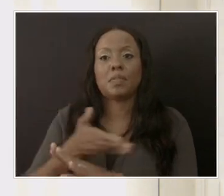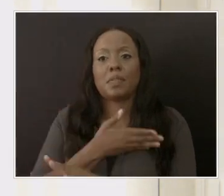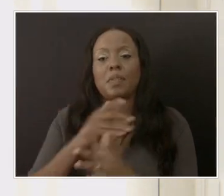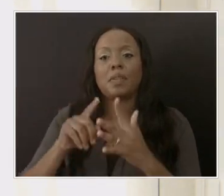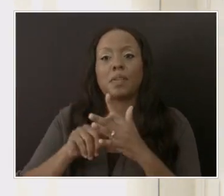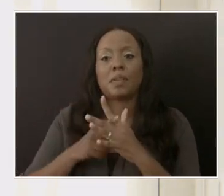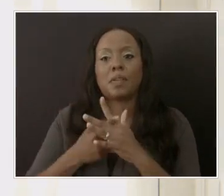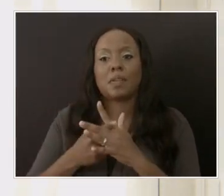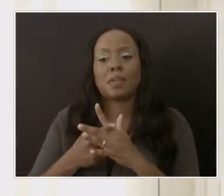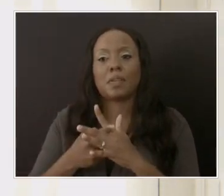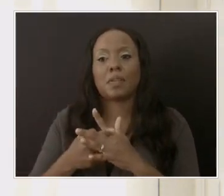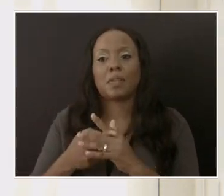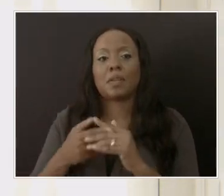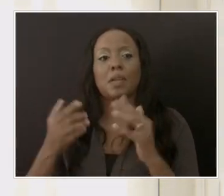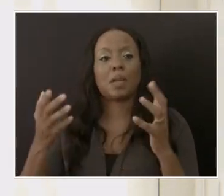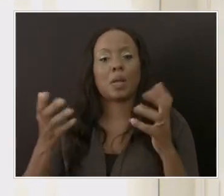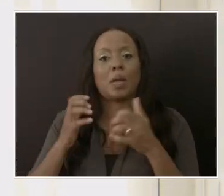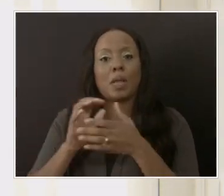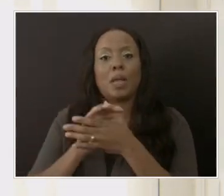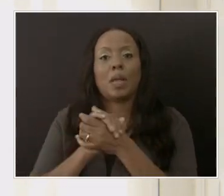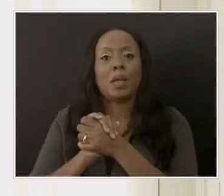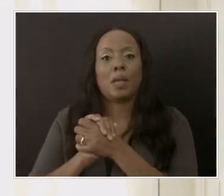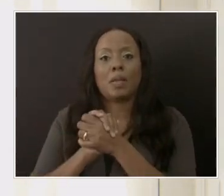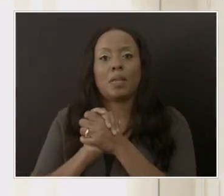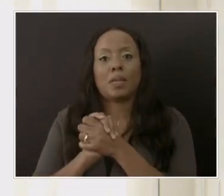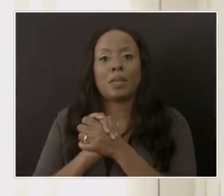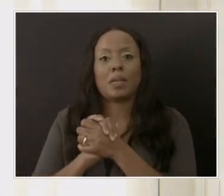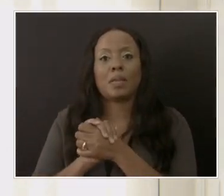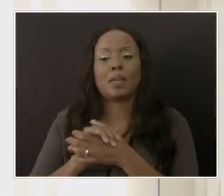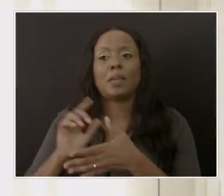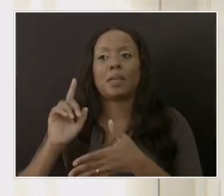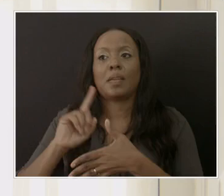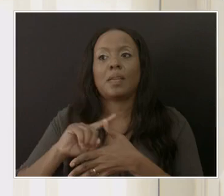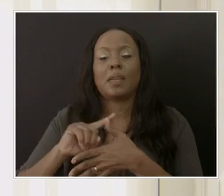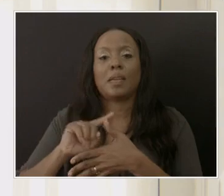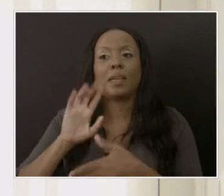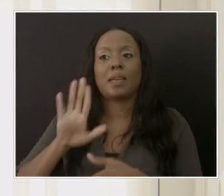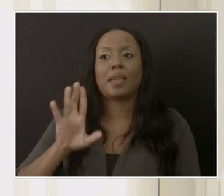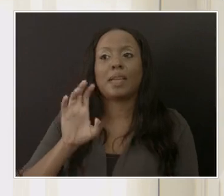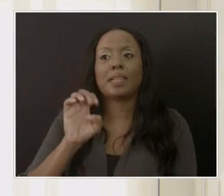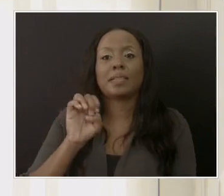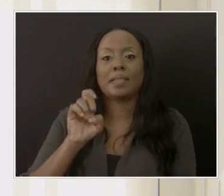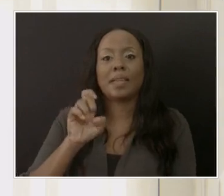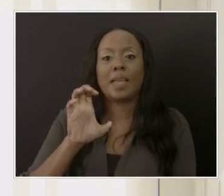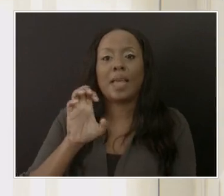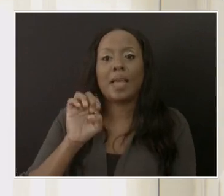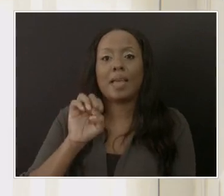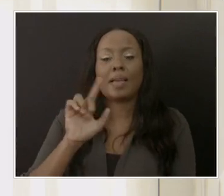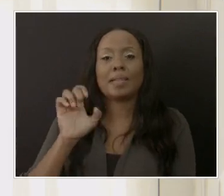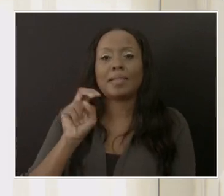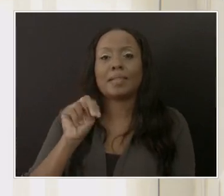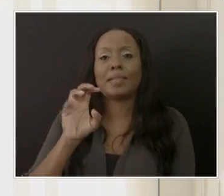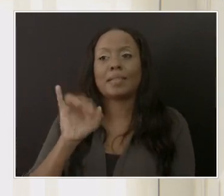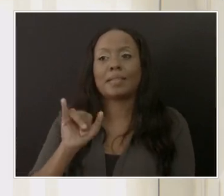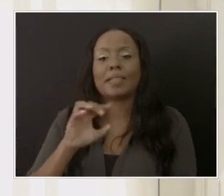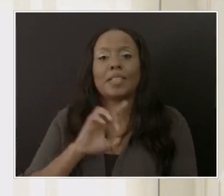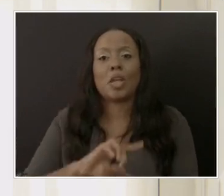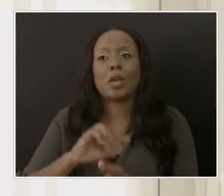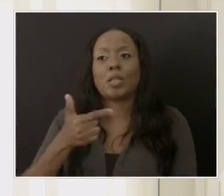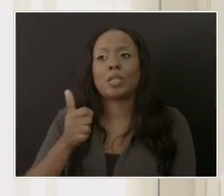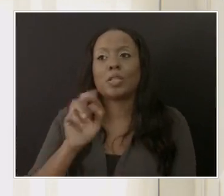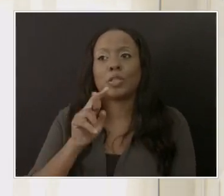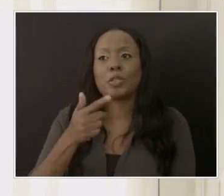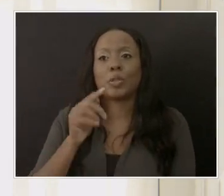congratulate, uh, his excellency, Dr. George and his team on being celebrated,